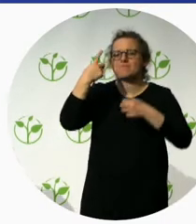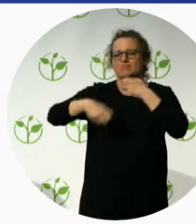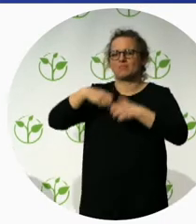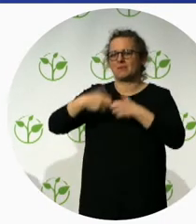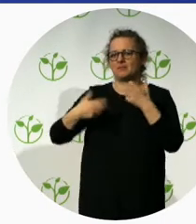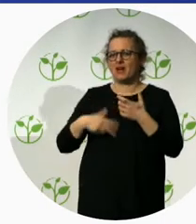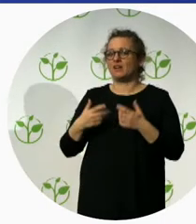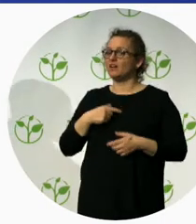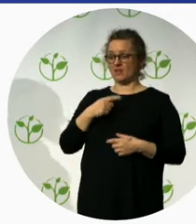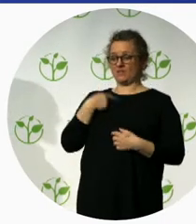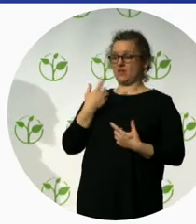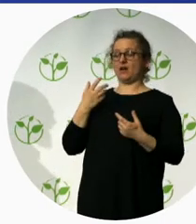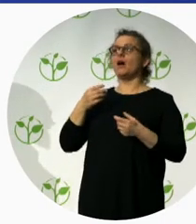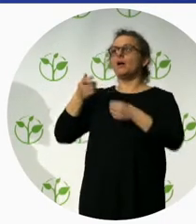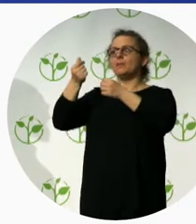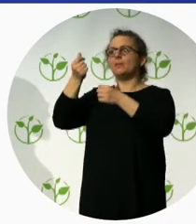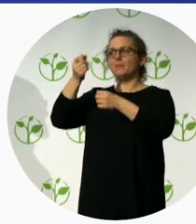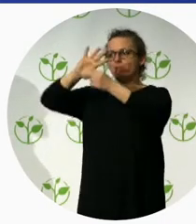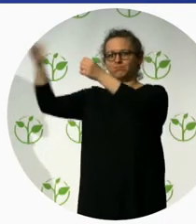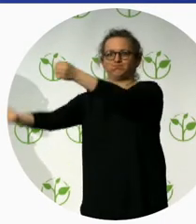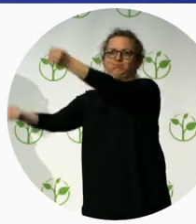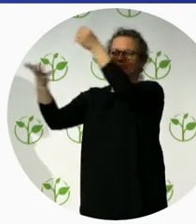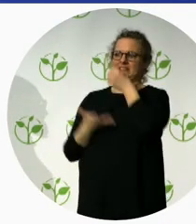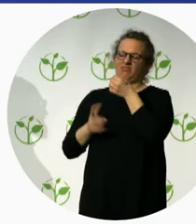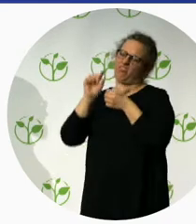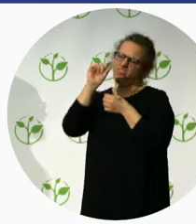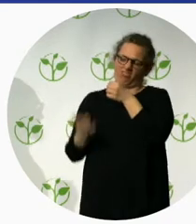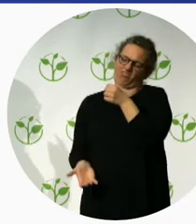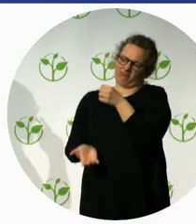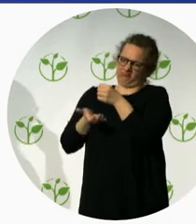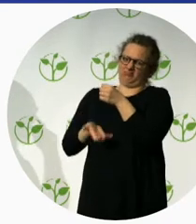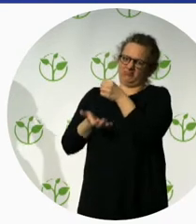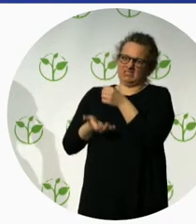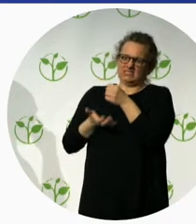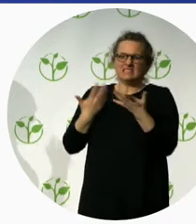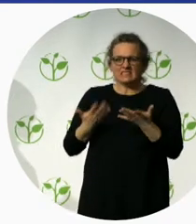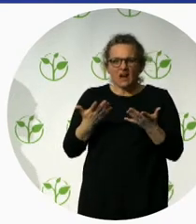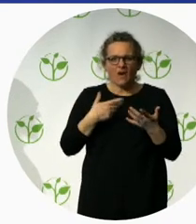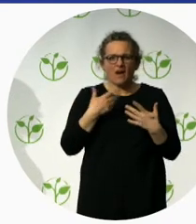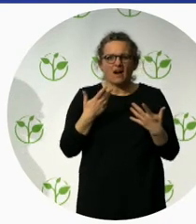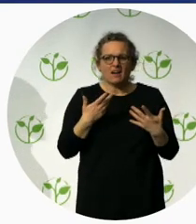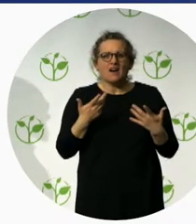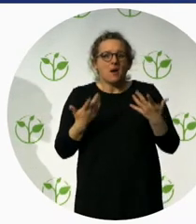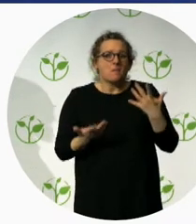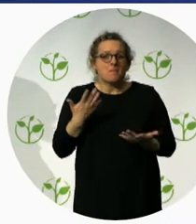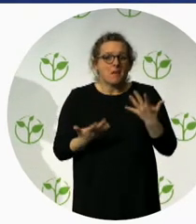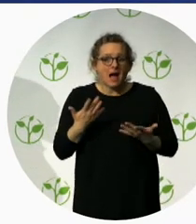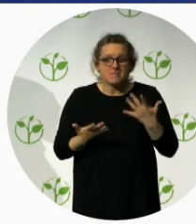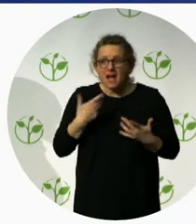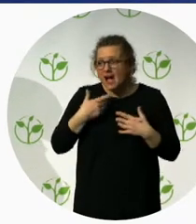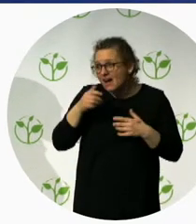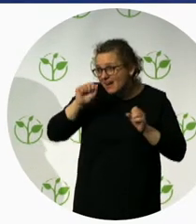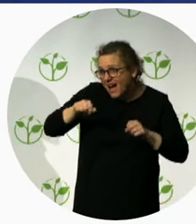tours and get the information out. So, maybe we can further discuss the challenges in the round. Thank you very much. Thank you.